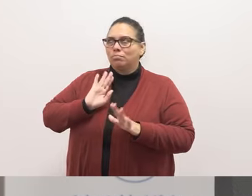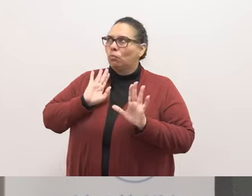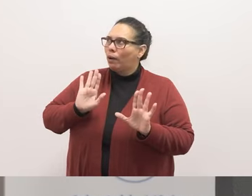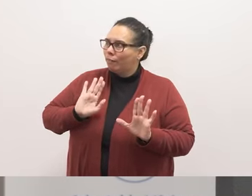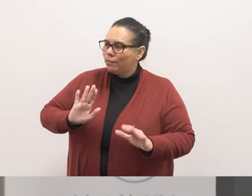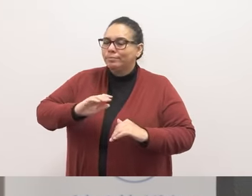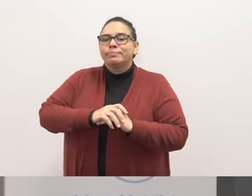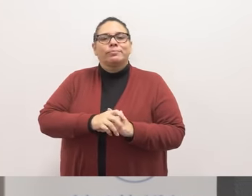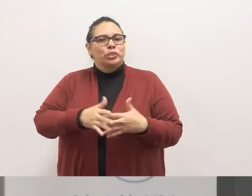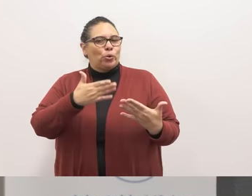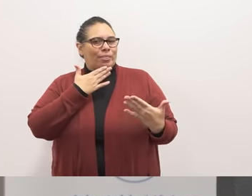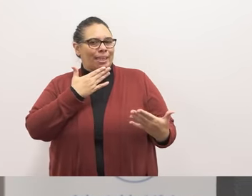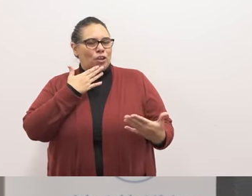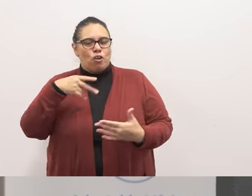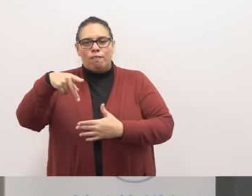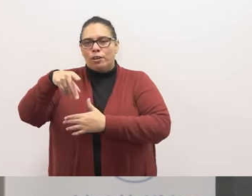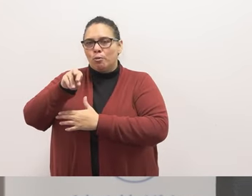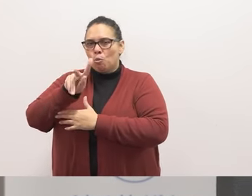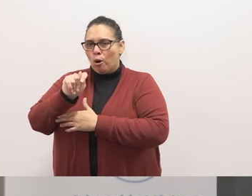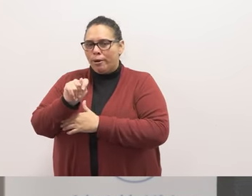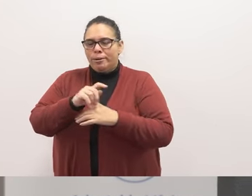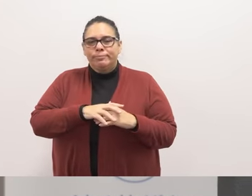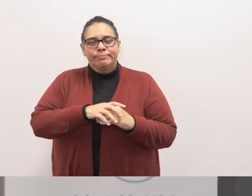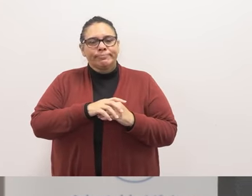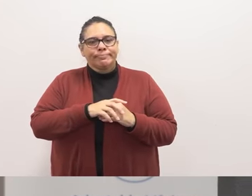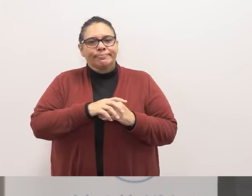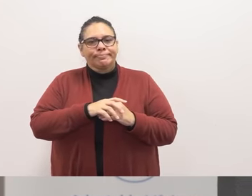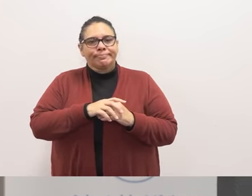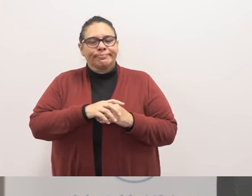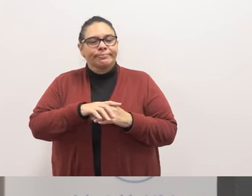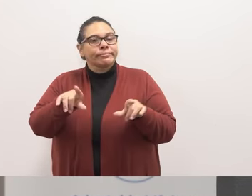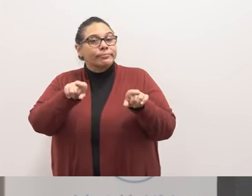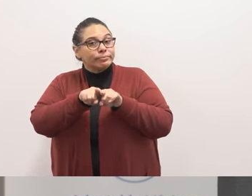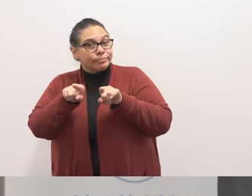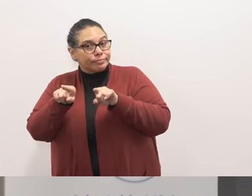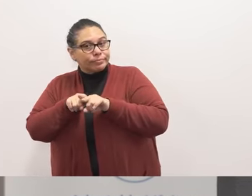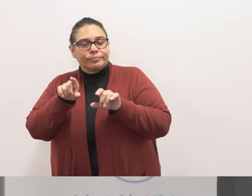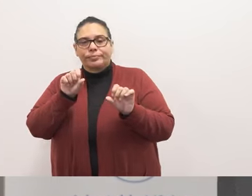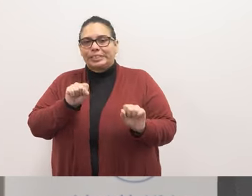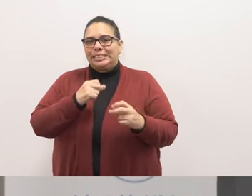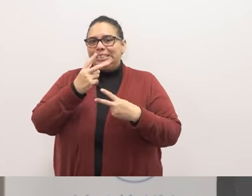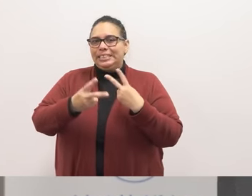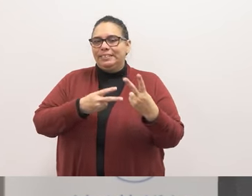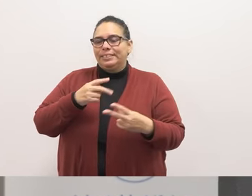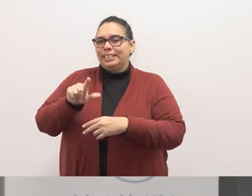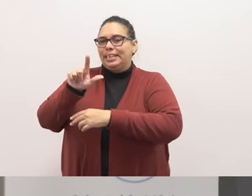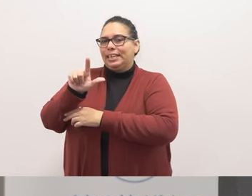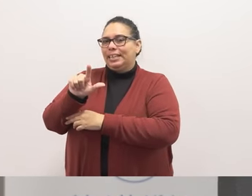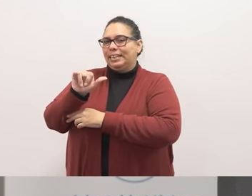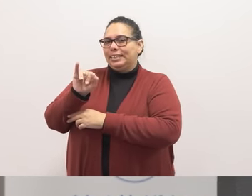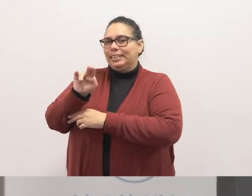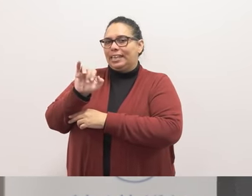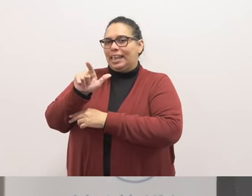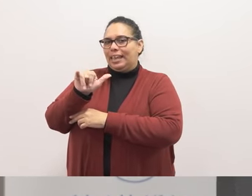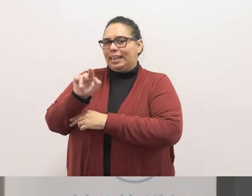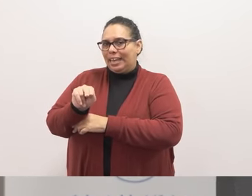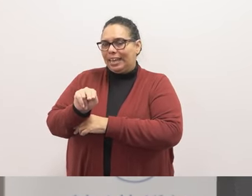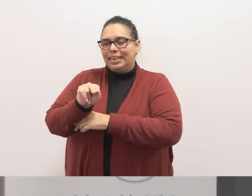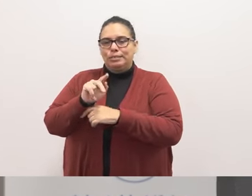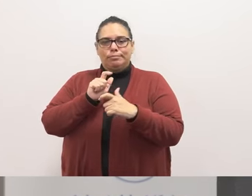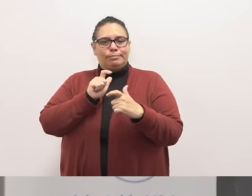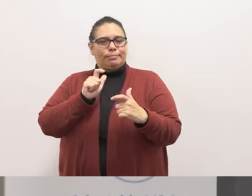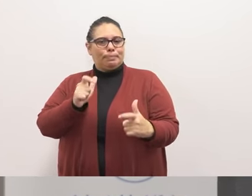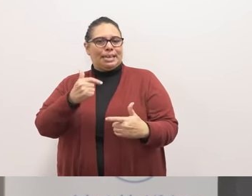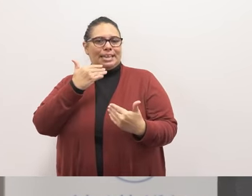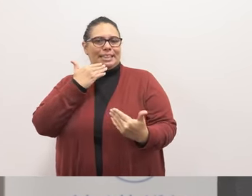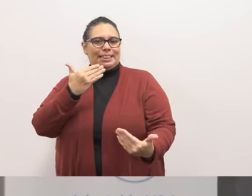so thank you to the port for that um also i was able to visit lincoln so a big thank you to principal